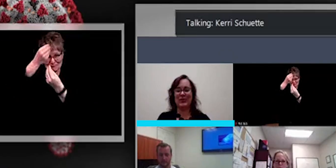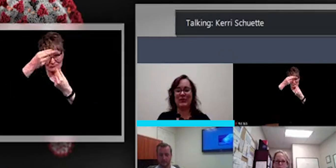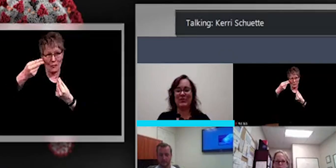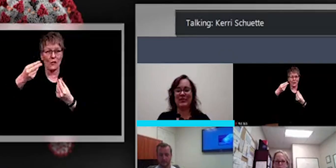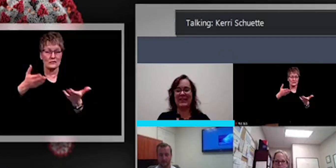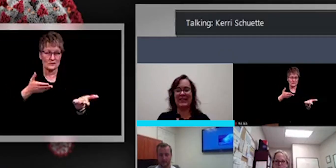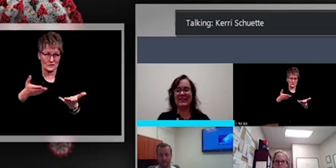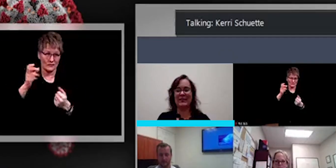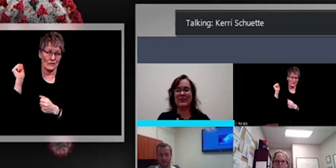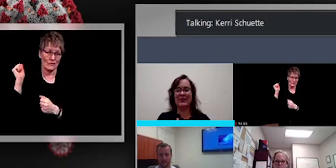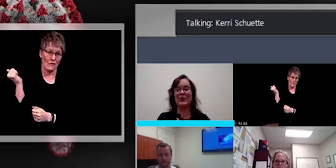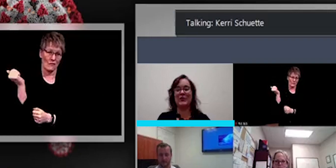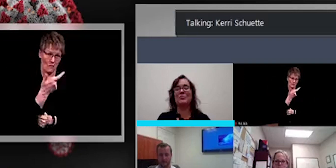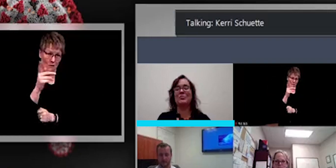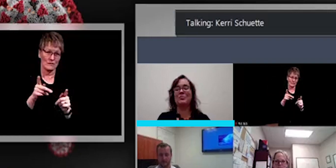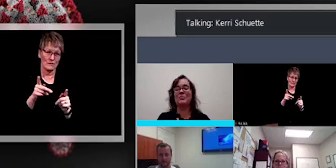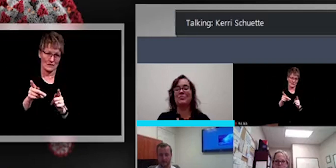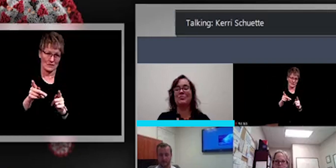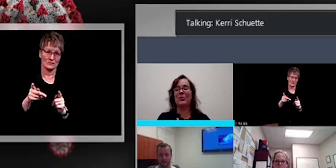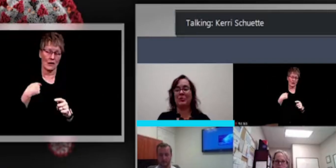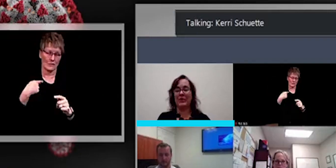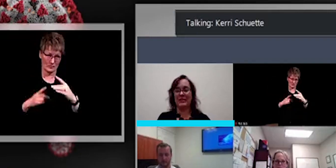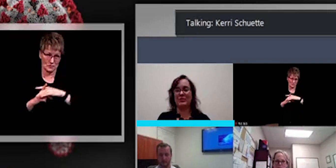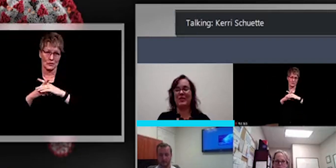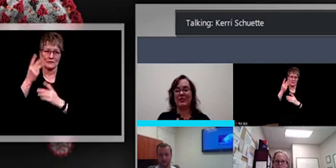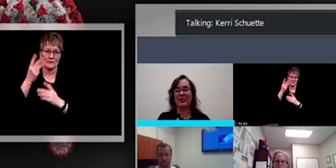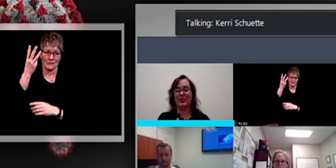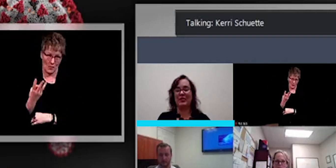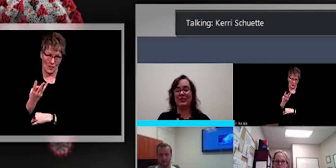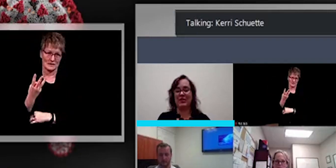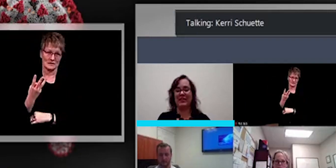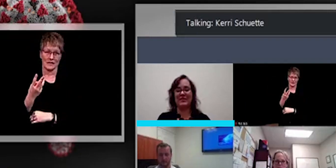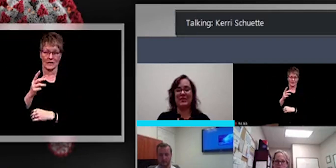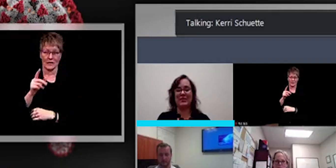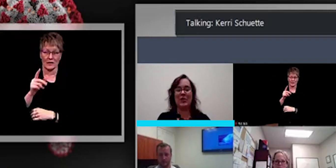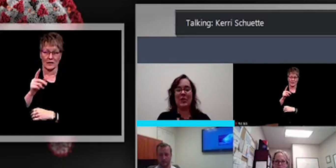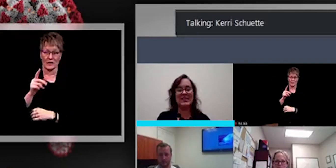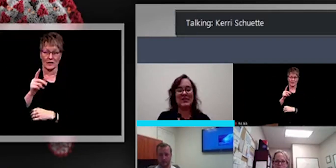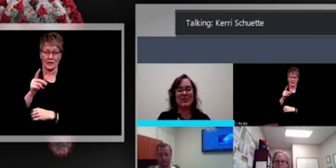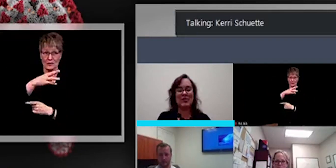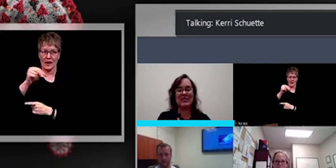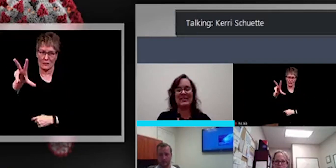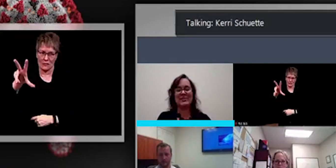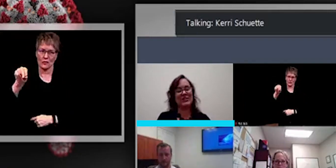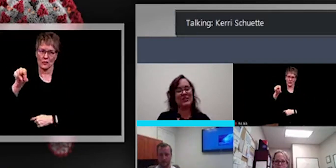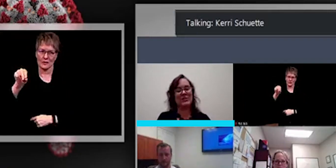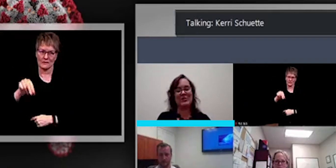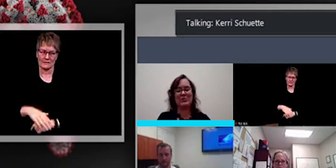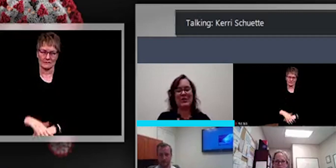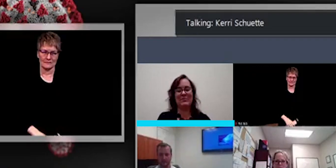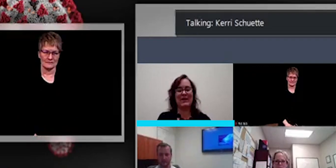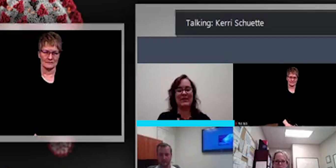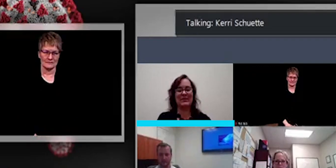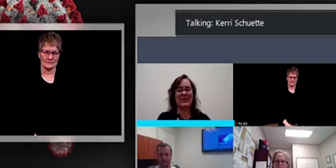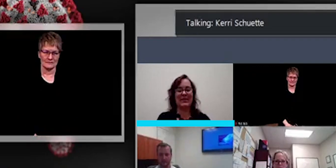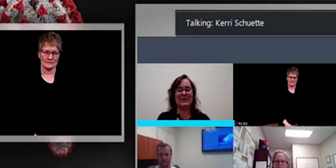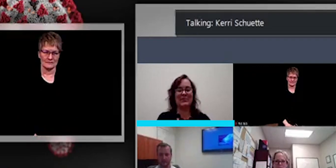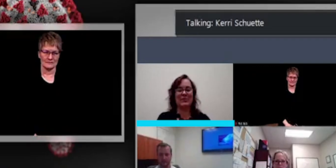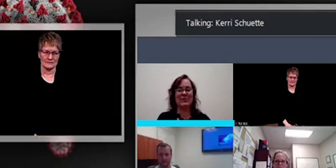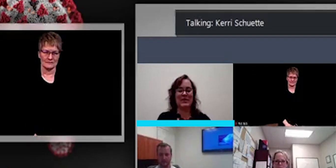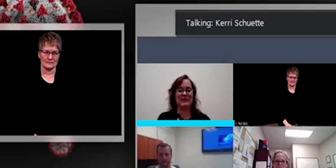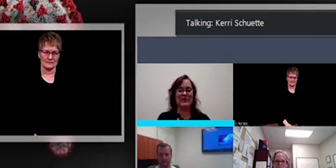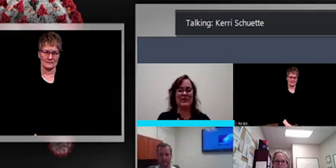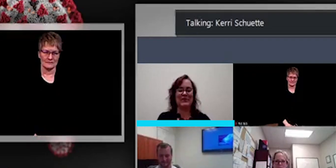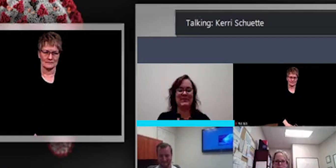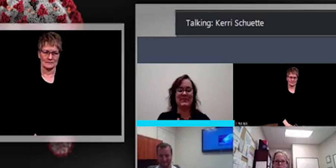service for all of you for the, both weeks, the 23rd and the 30th. So we'll see who joins us. It might just be you and me, Mike, but,